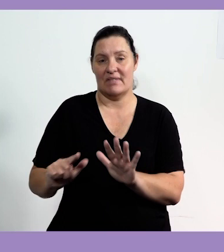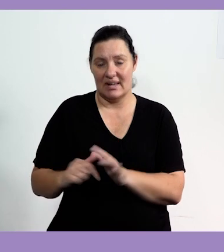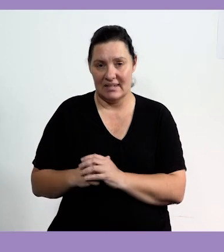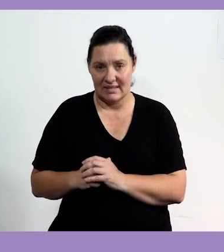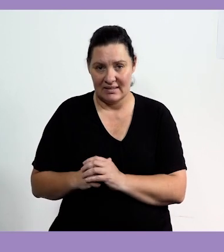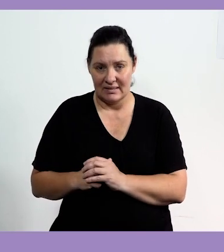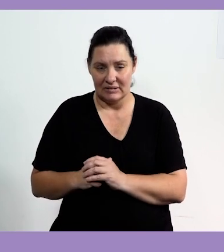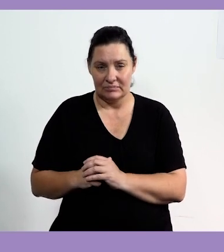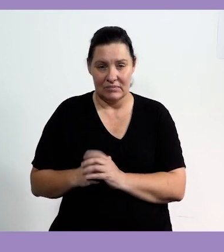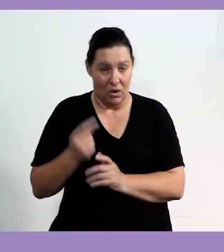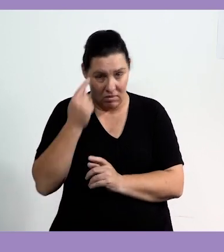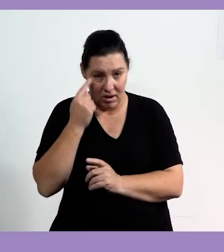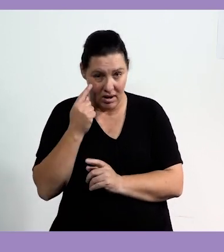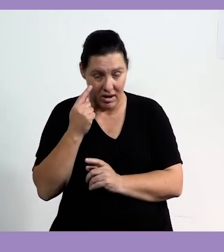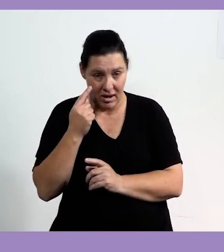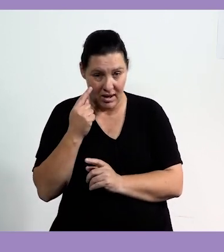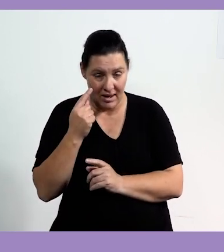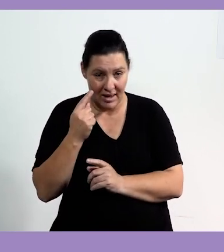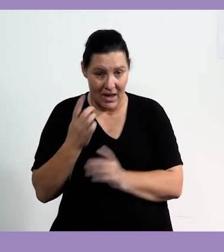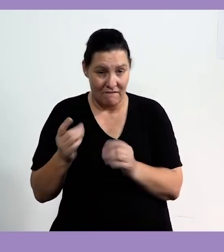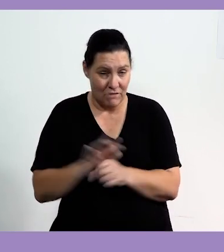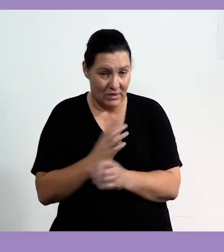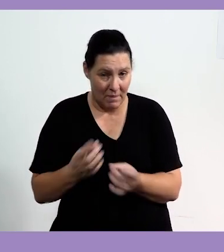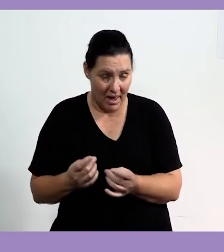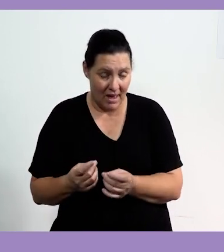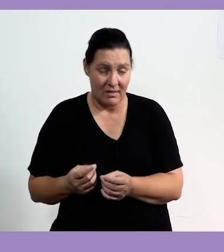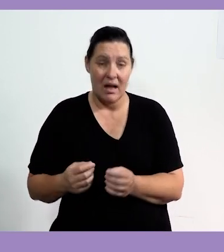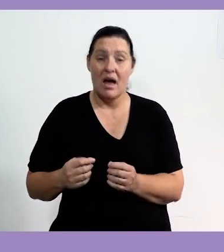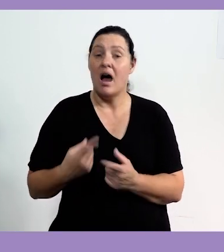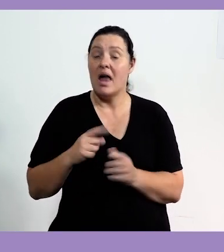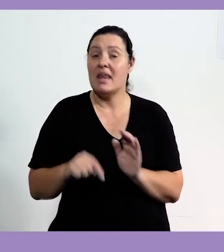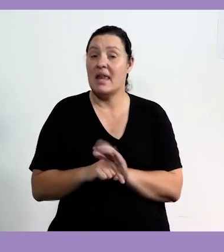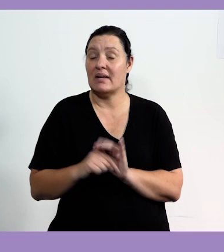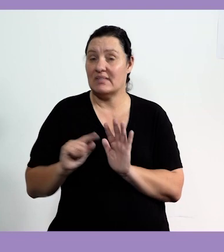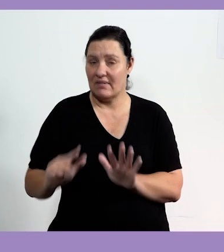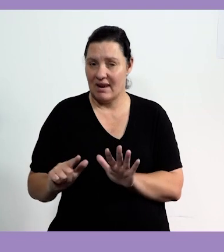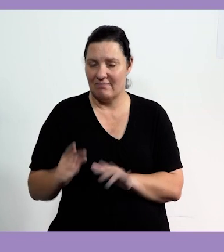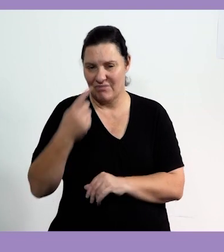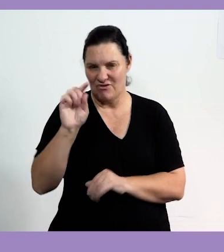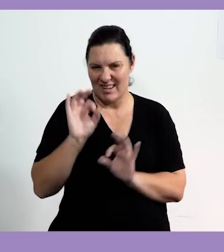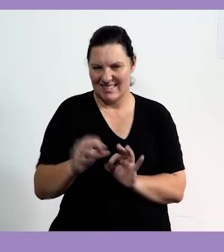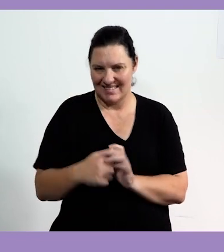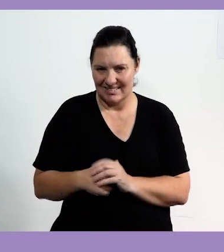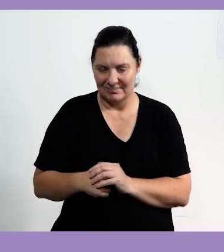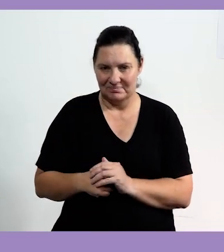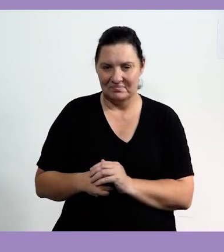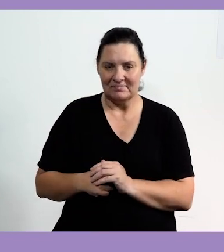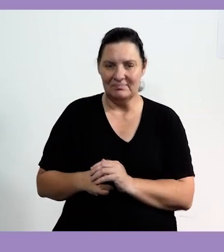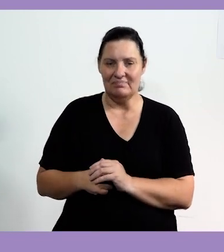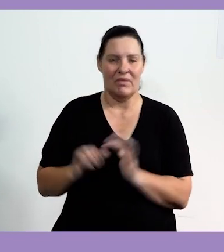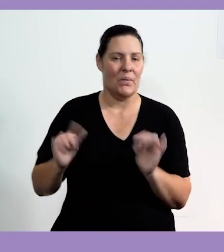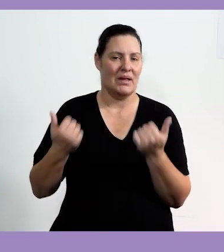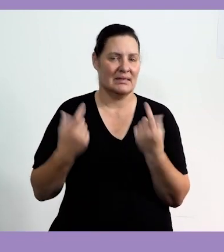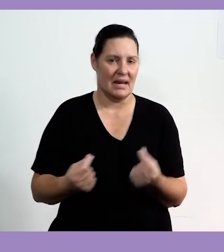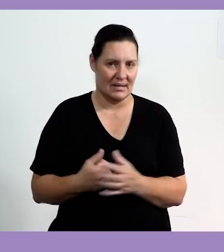4. And do you remember how to subtract our integers? Yes, if your answer is negative 7, you are absolutely